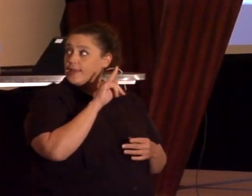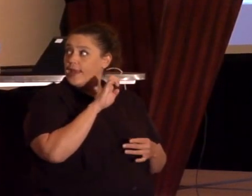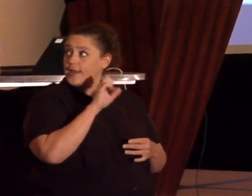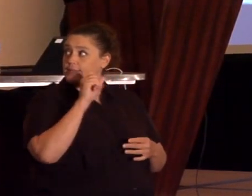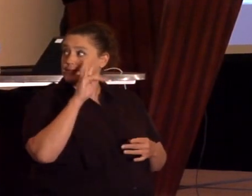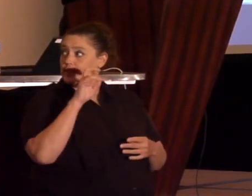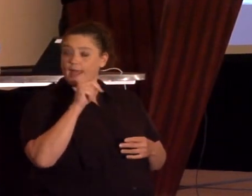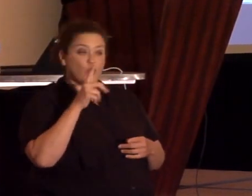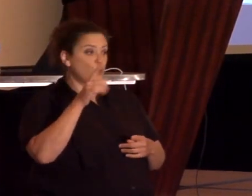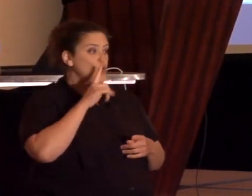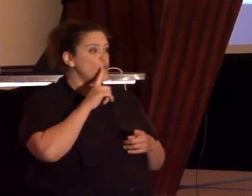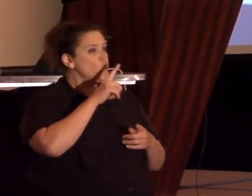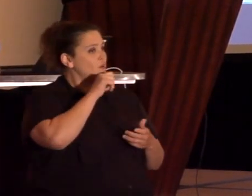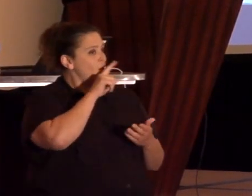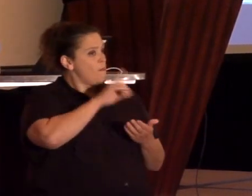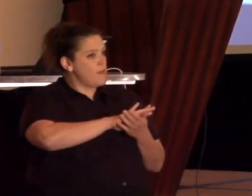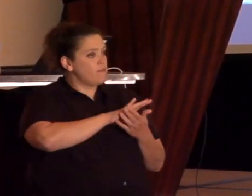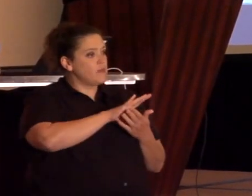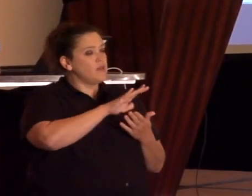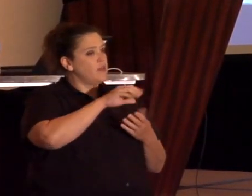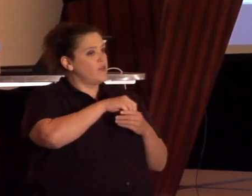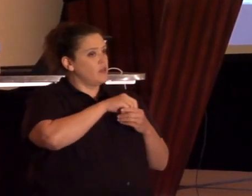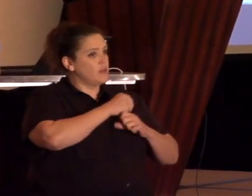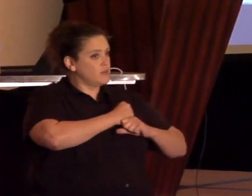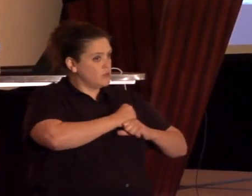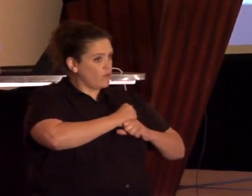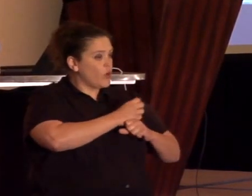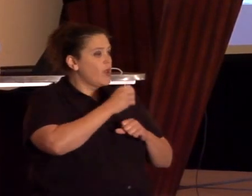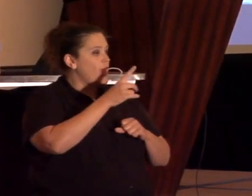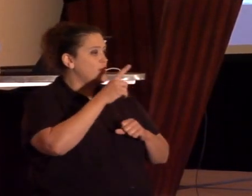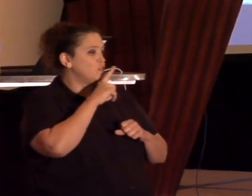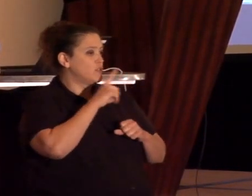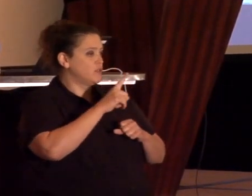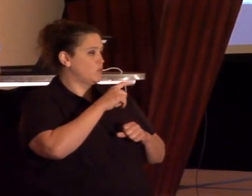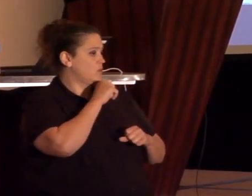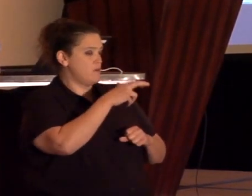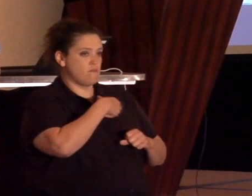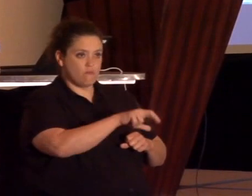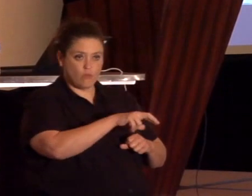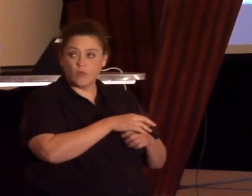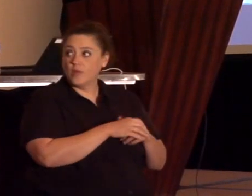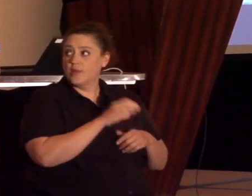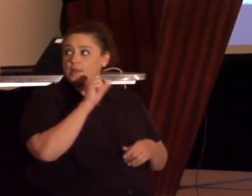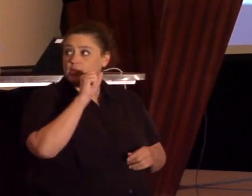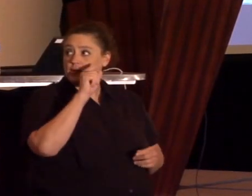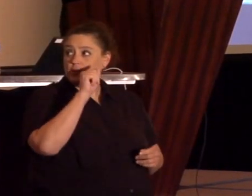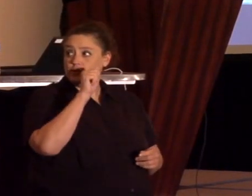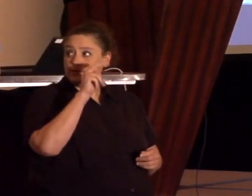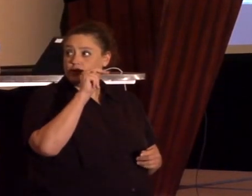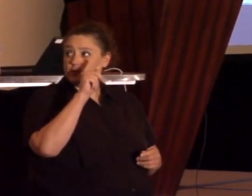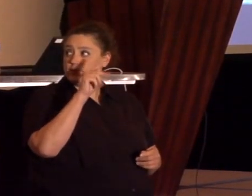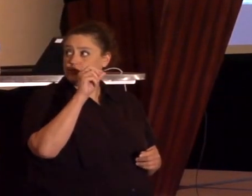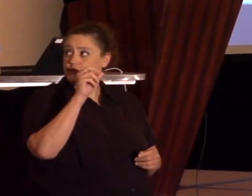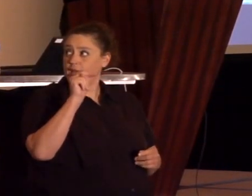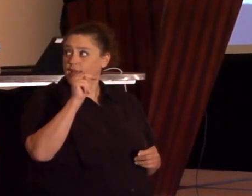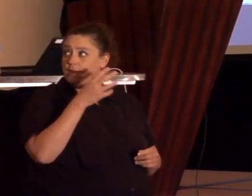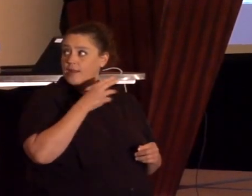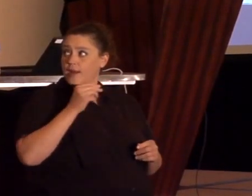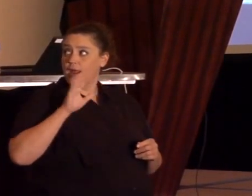And the problem with these appraisal is that Stanton and her colleagues